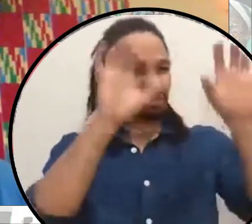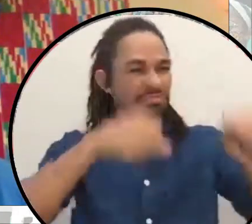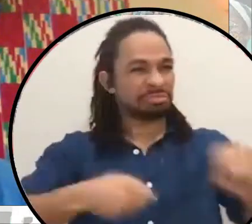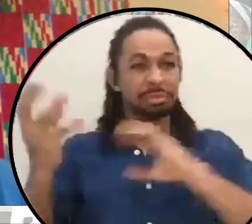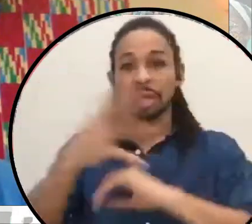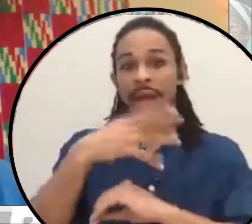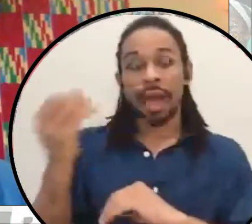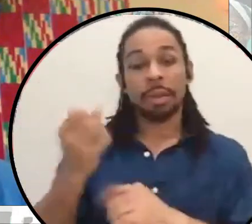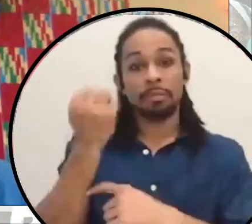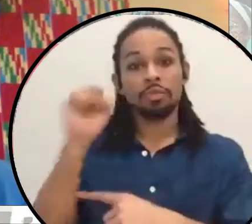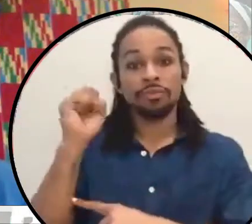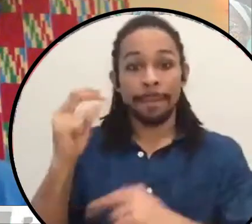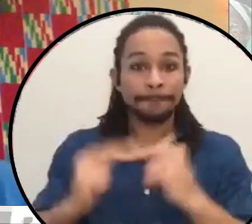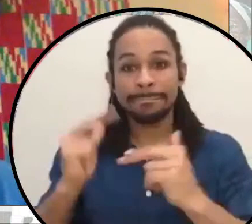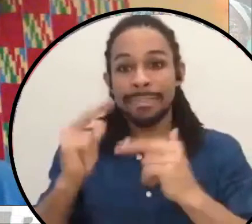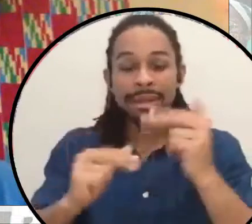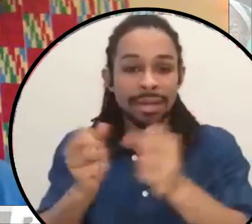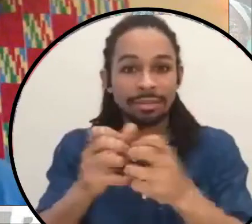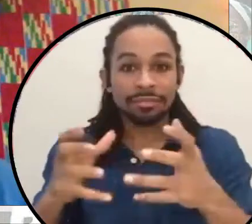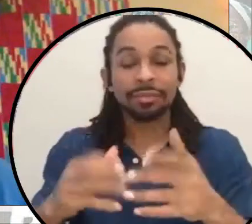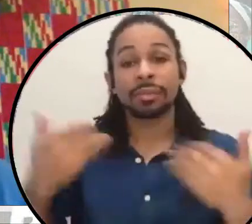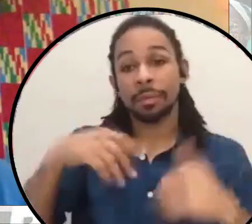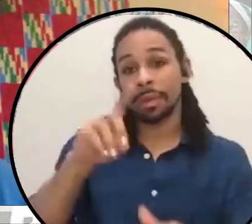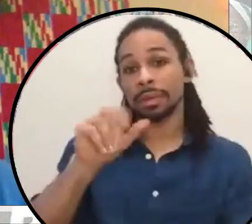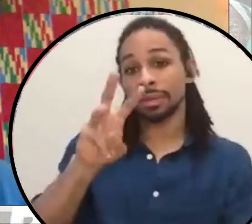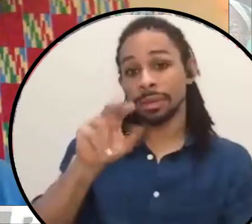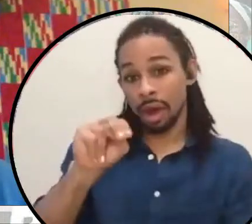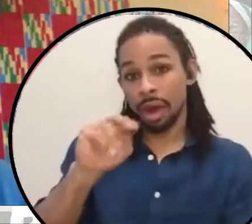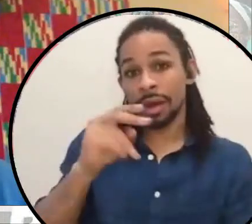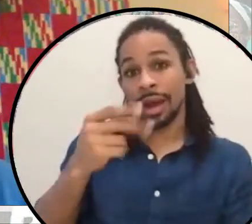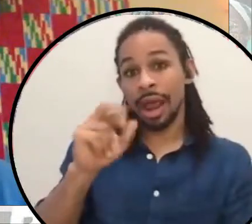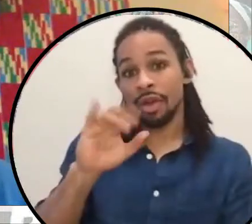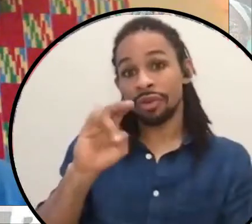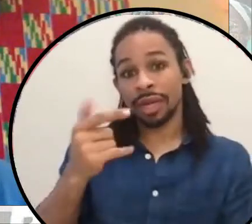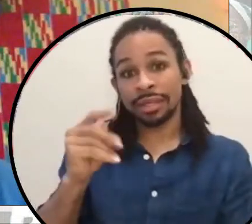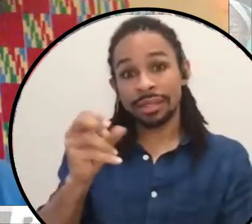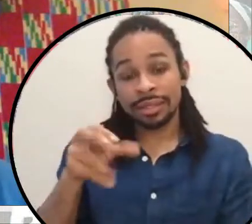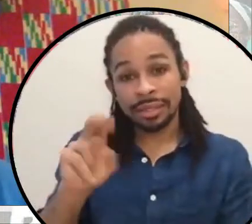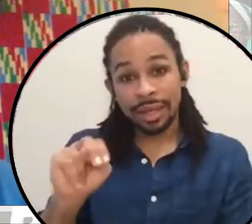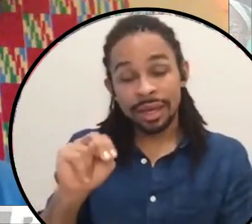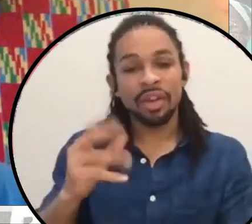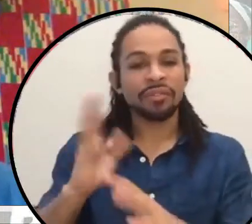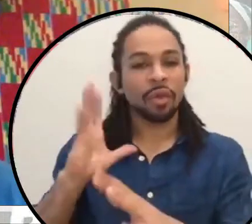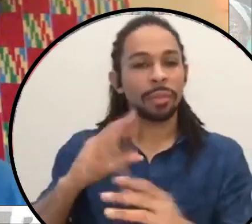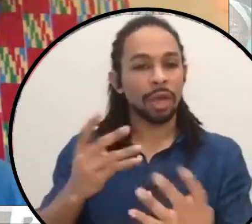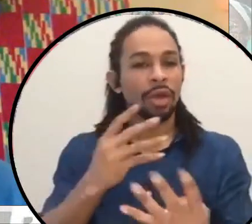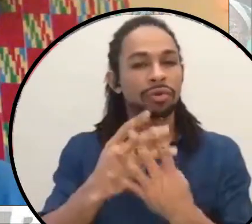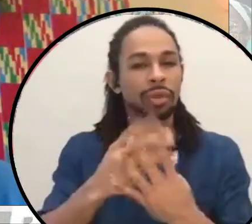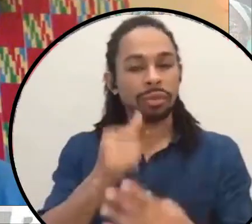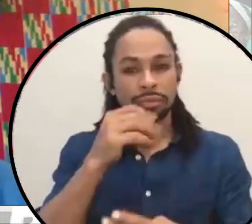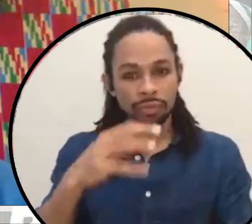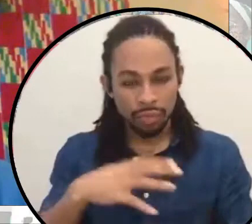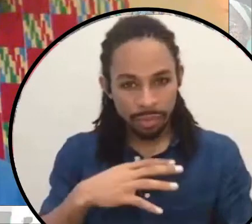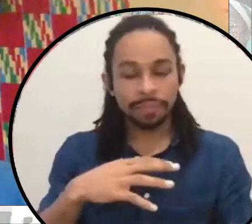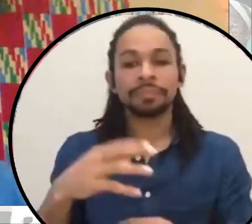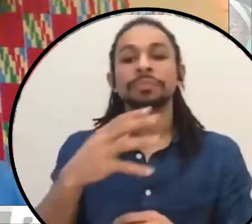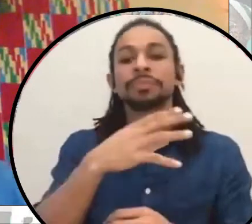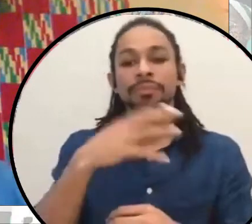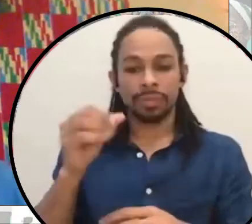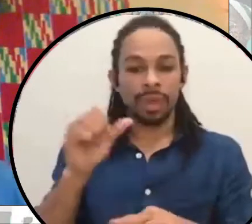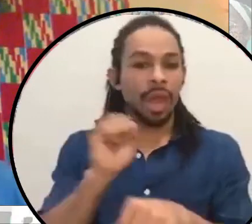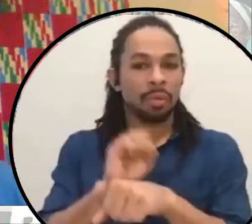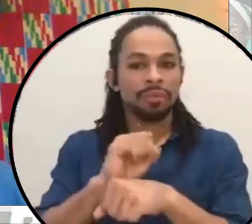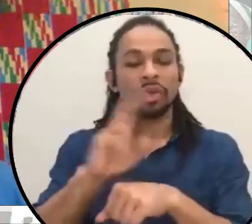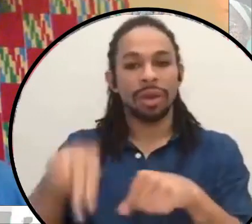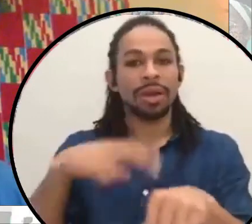Harrington. I'm a formerly incarcerated woman, hub mentor for National Council for Incarcerated and Formerly Incarcerated